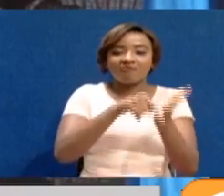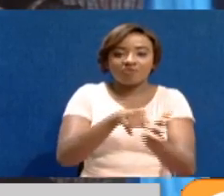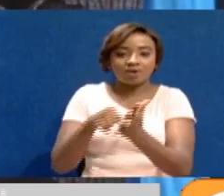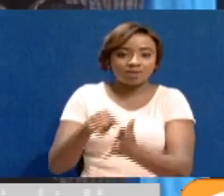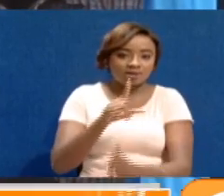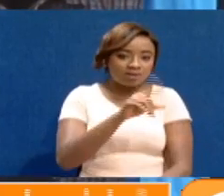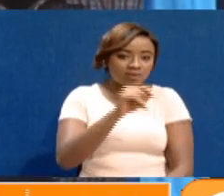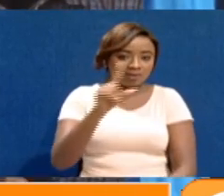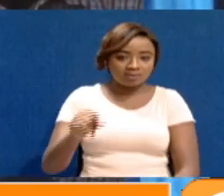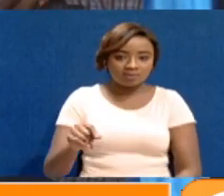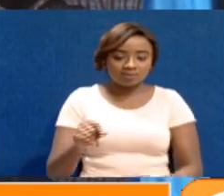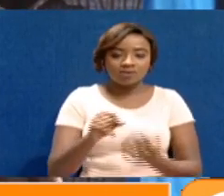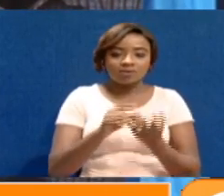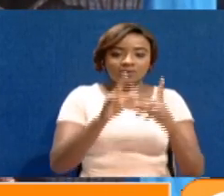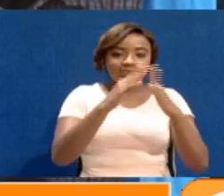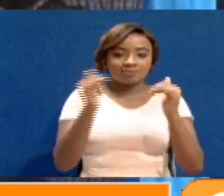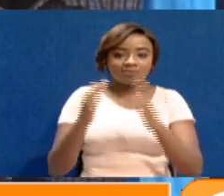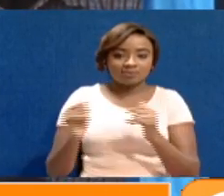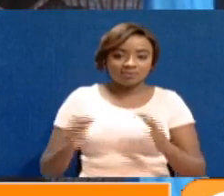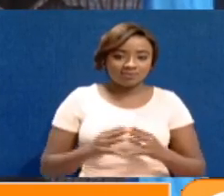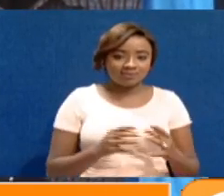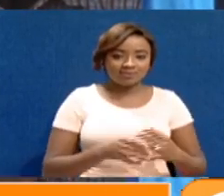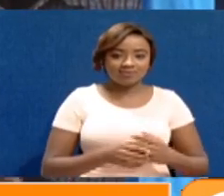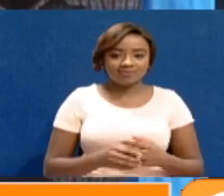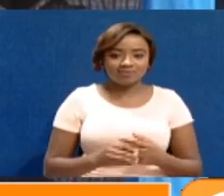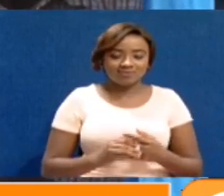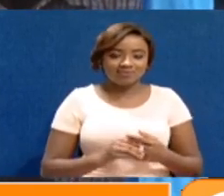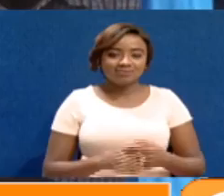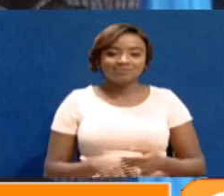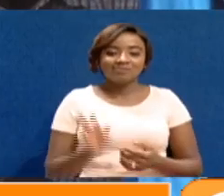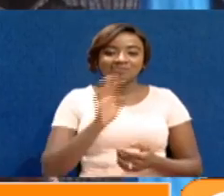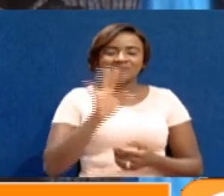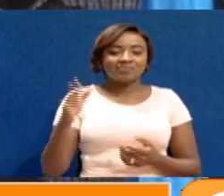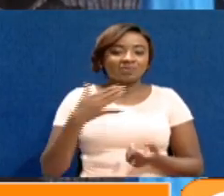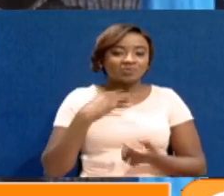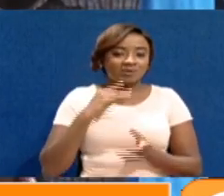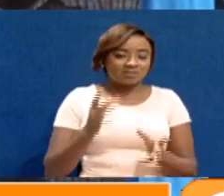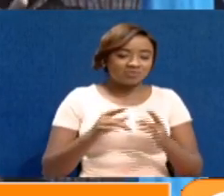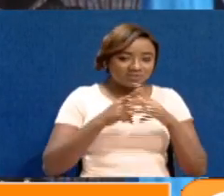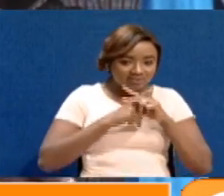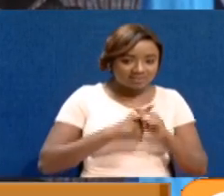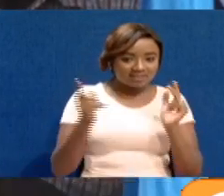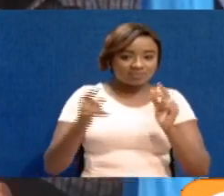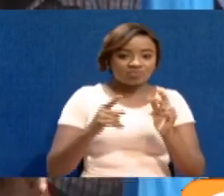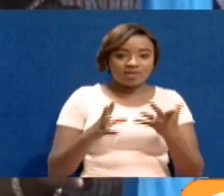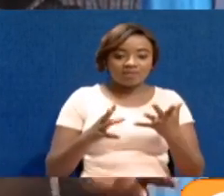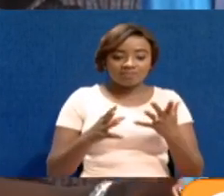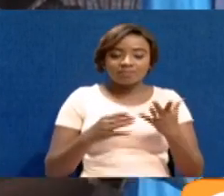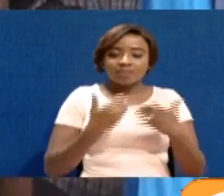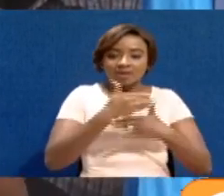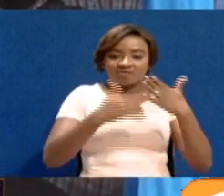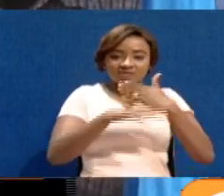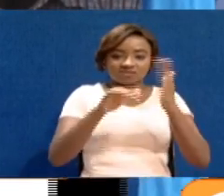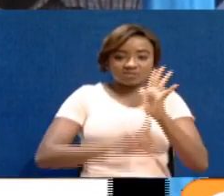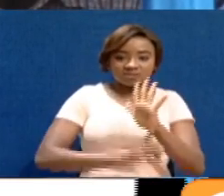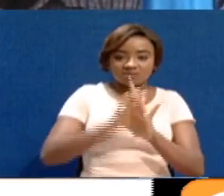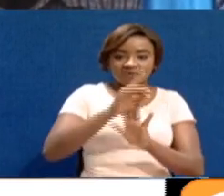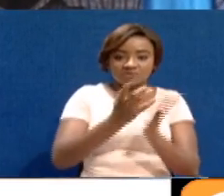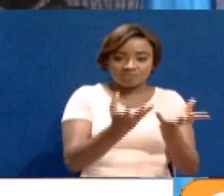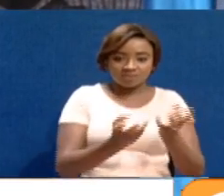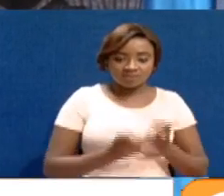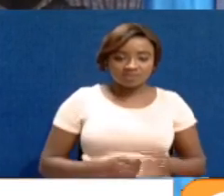with me in championing that the government leaves the infrastructure development needs to institutions like pension funds,